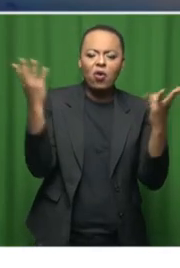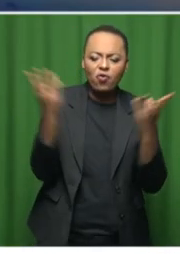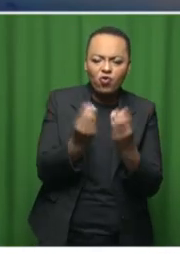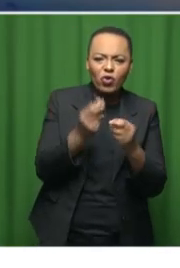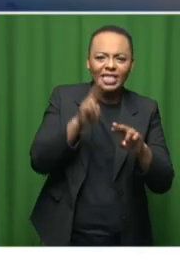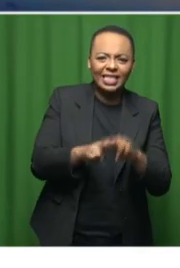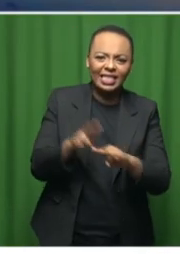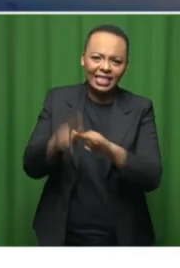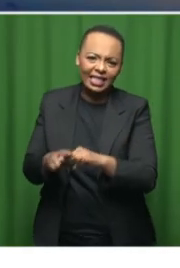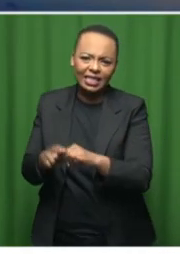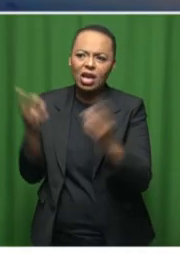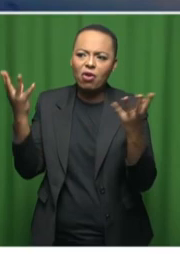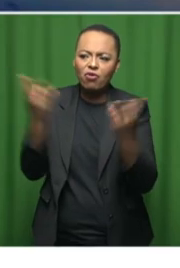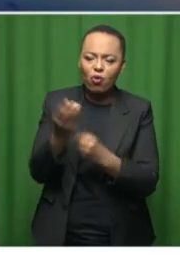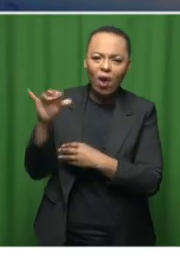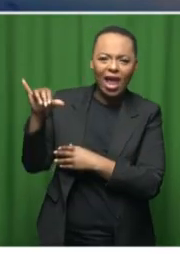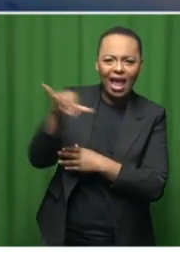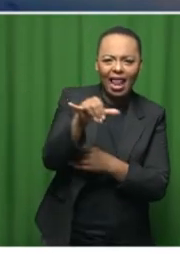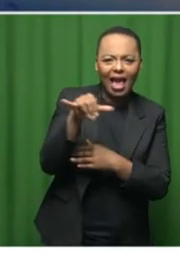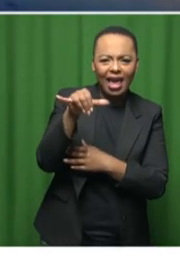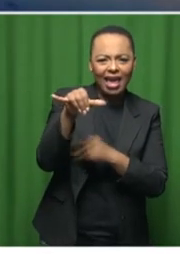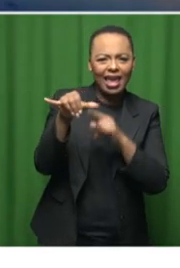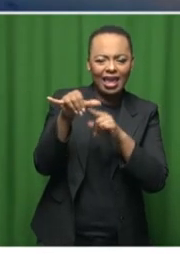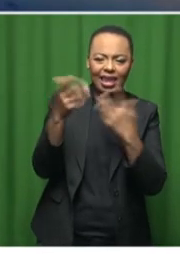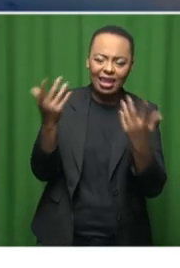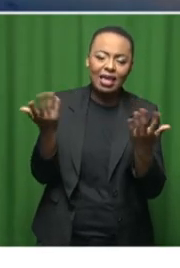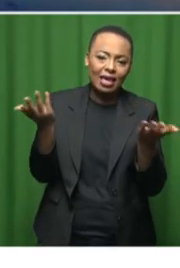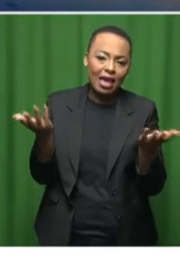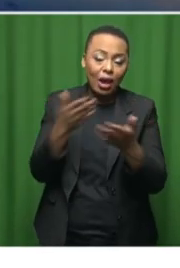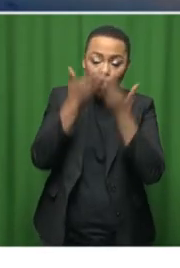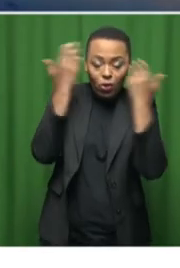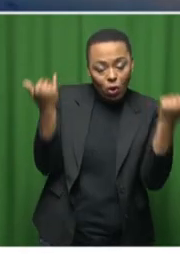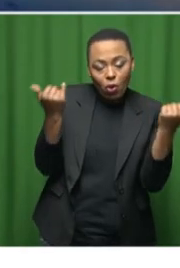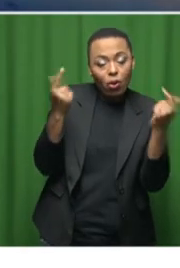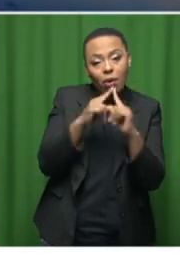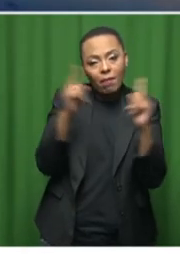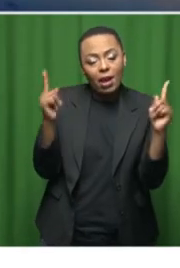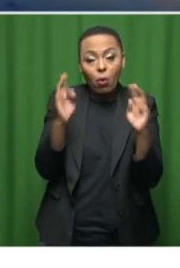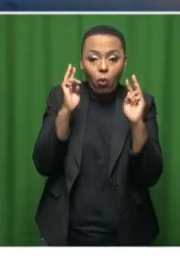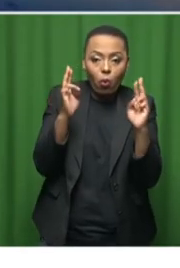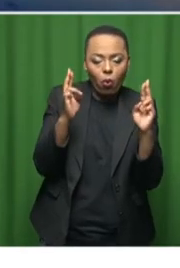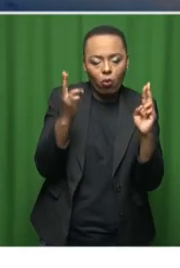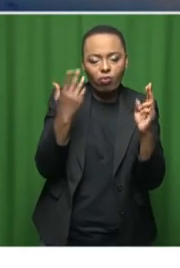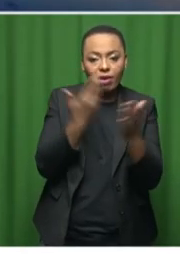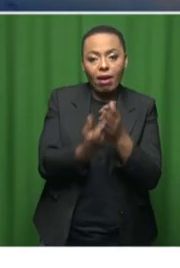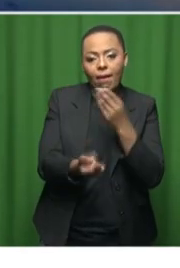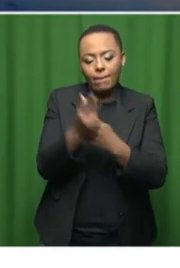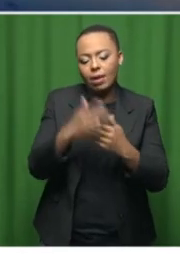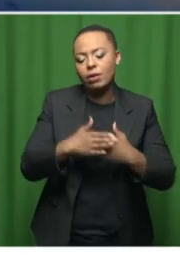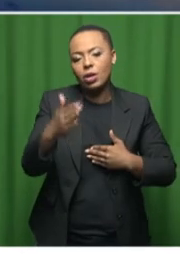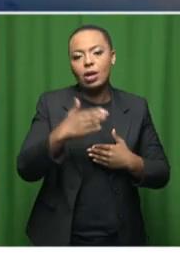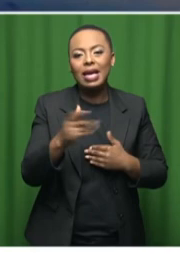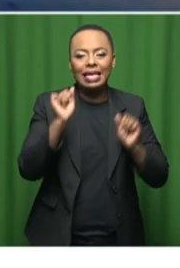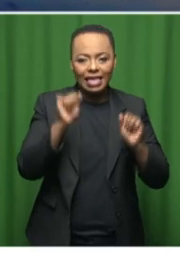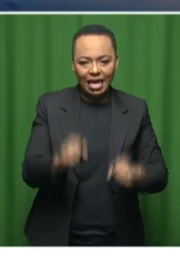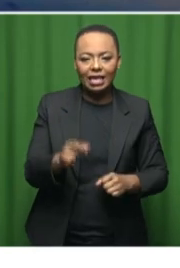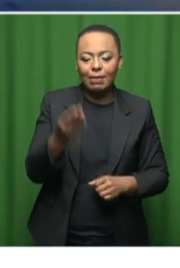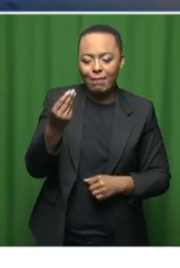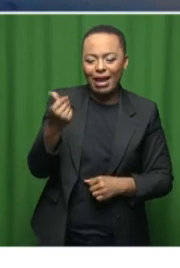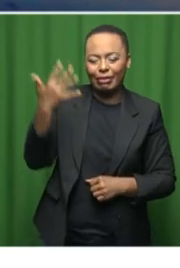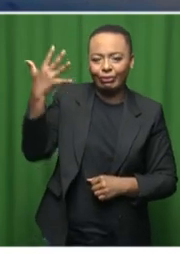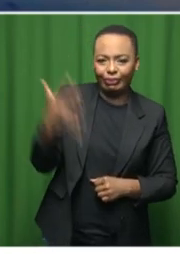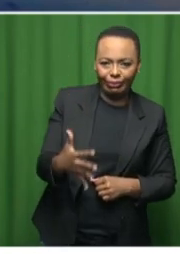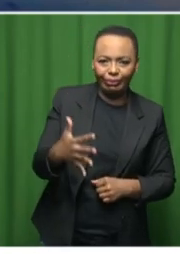surely the fares had to go up. In fact, they will say, I don't know, but they then had, the fares were very high. But I